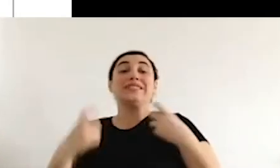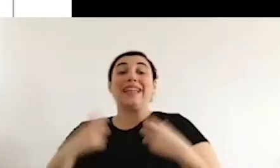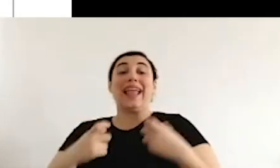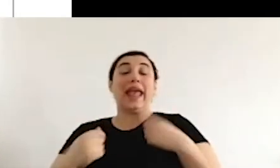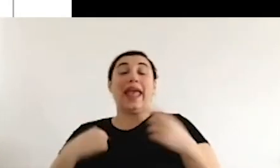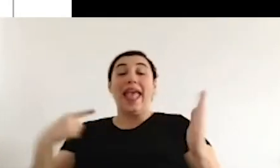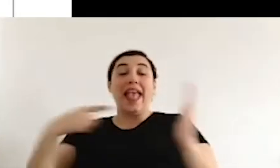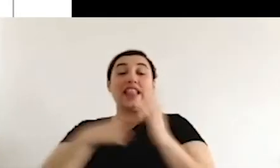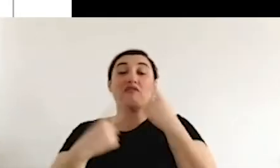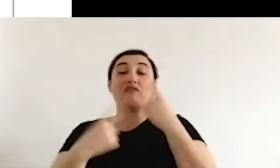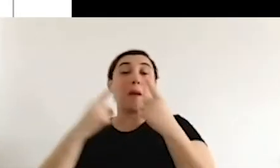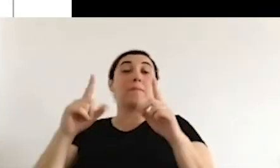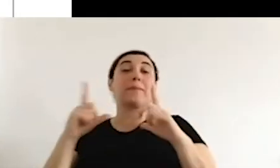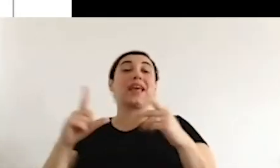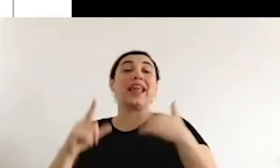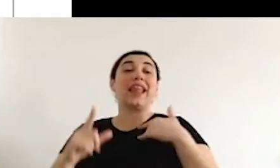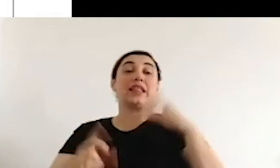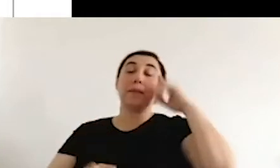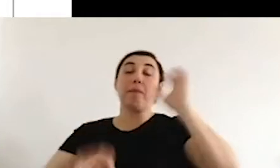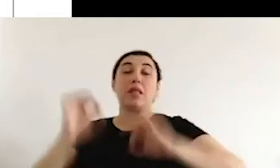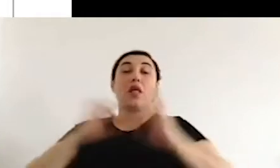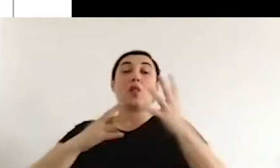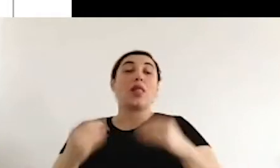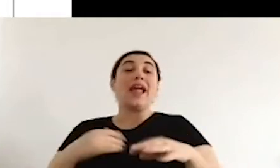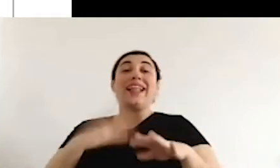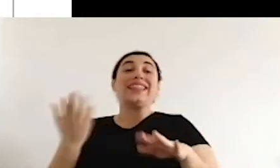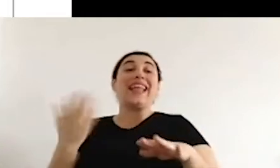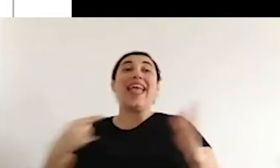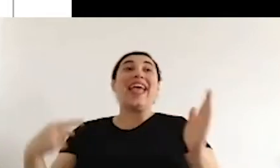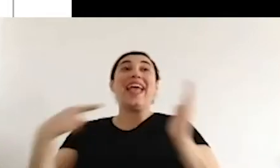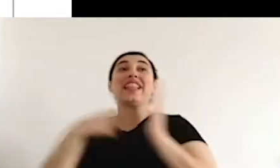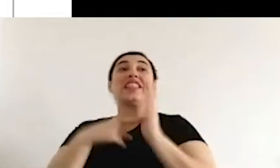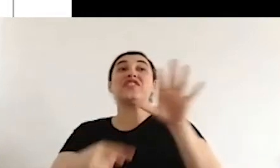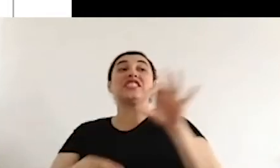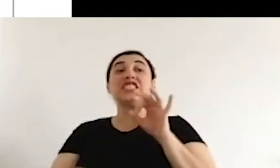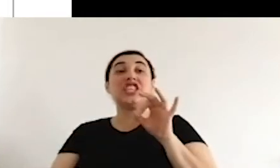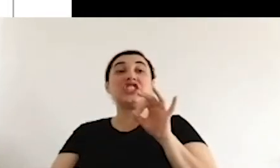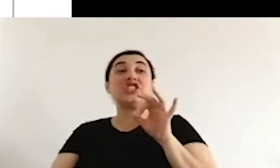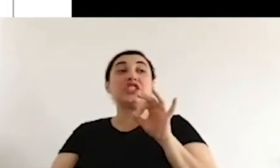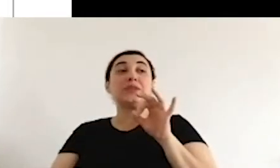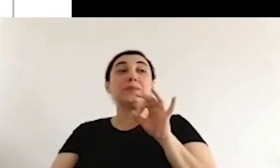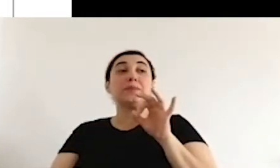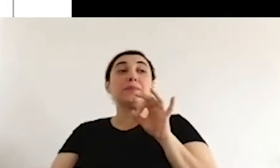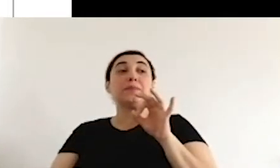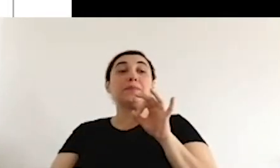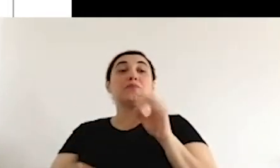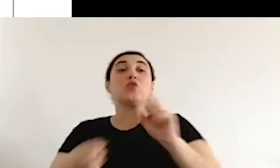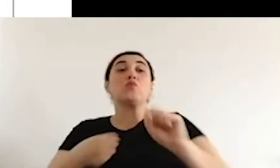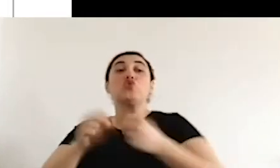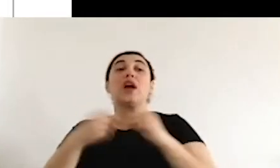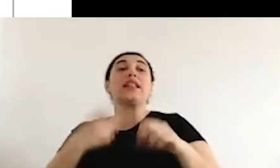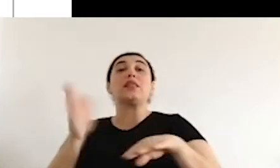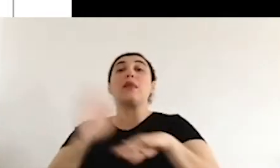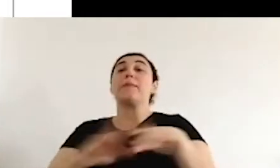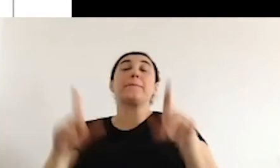with such an attack that, in fact, spans over a large swate of areas.